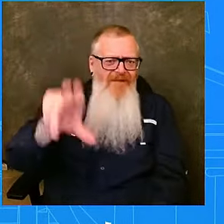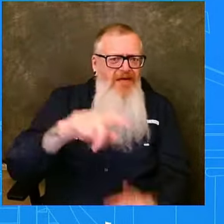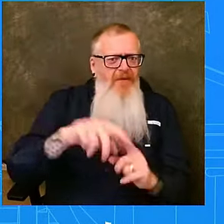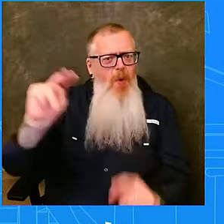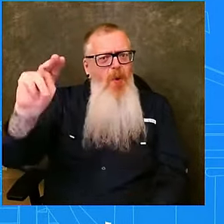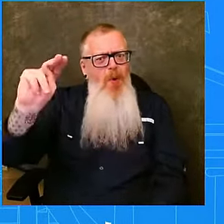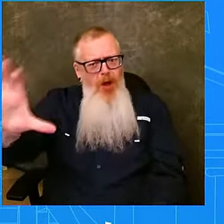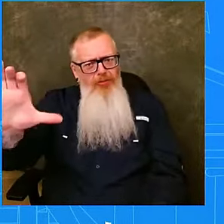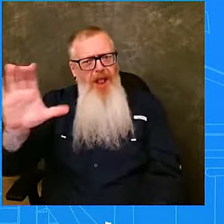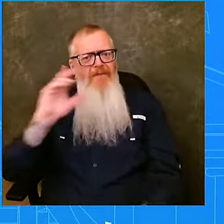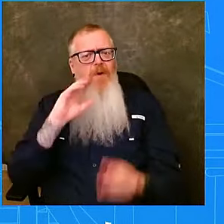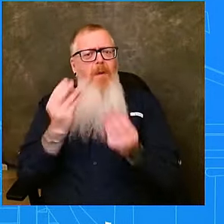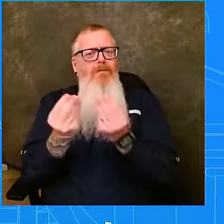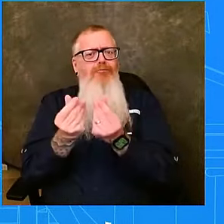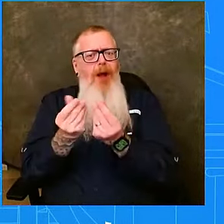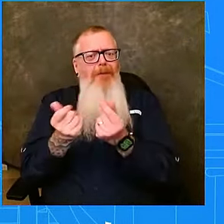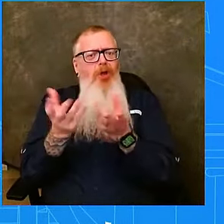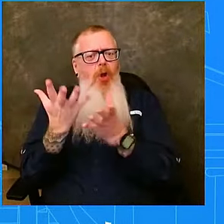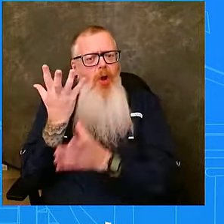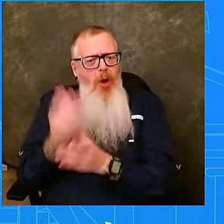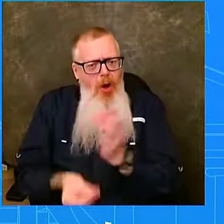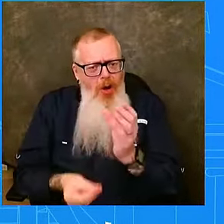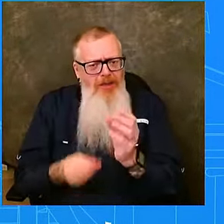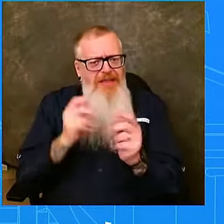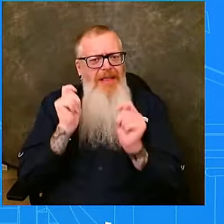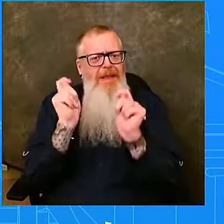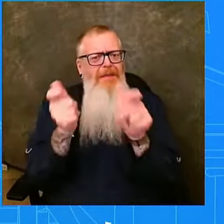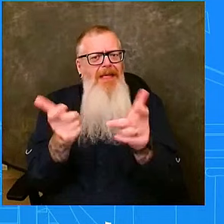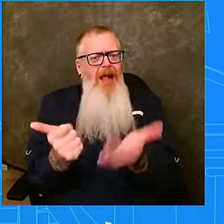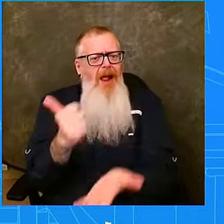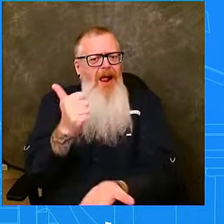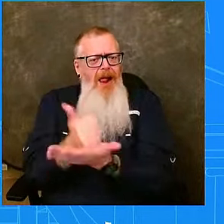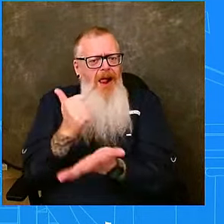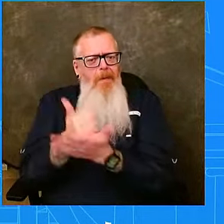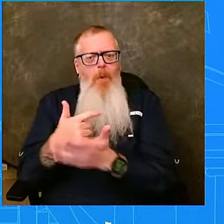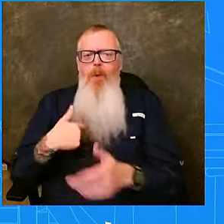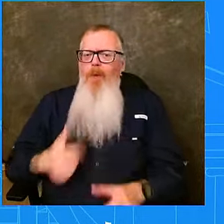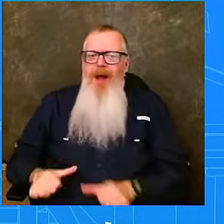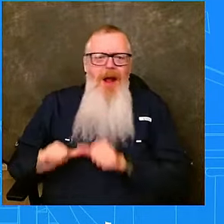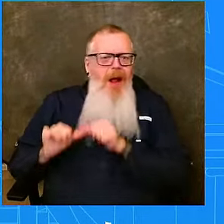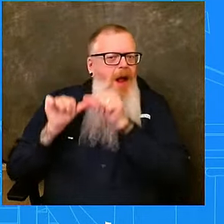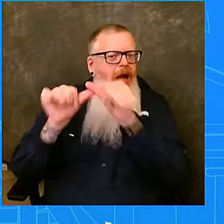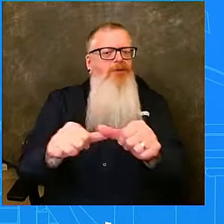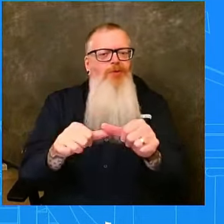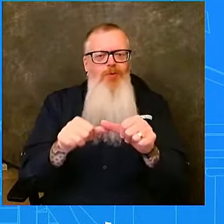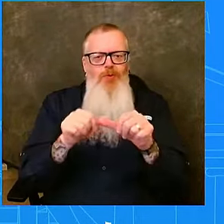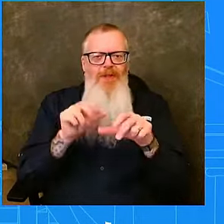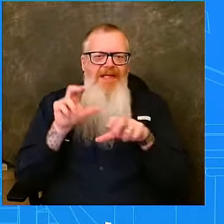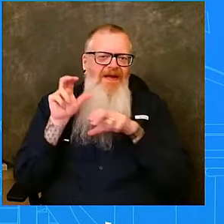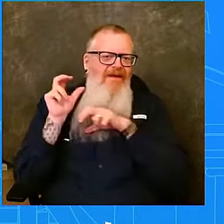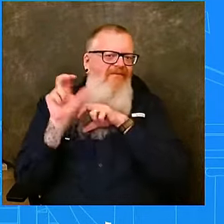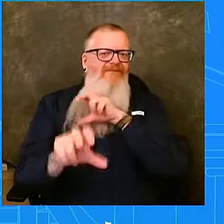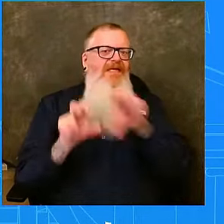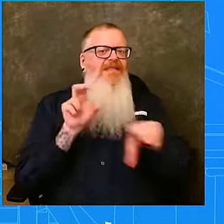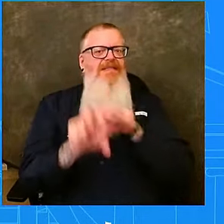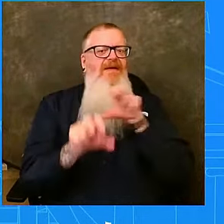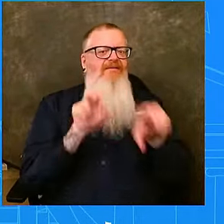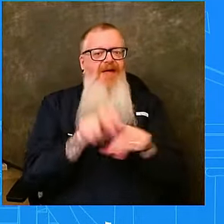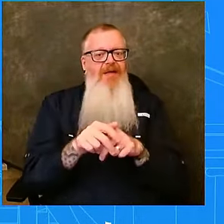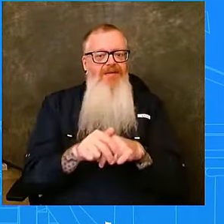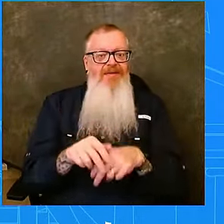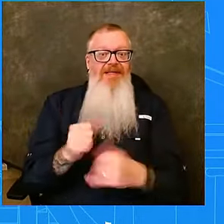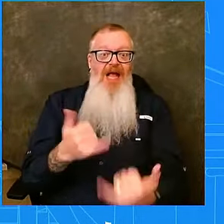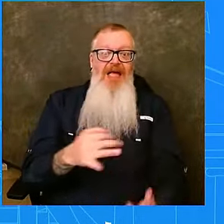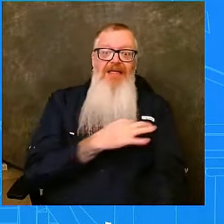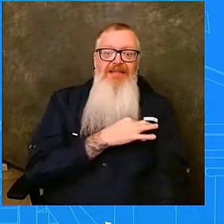We will continue to give that money out. And as it relates to my staff, I mean, it's just demoralizing. I think that if they take it personally,